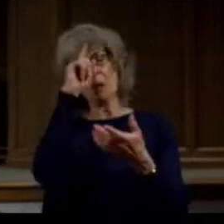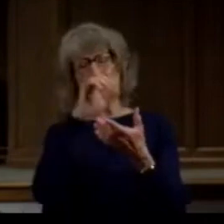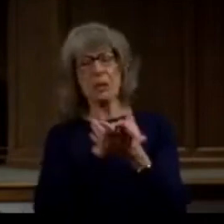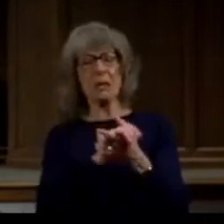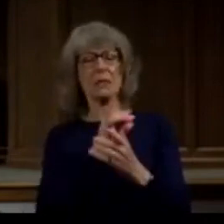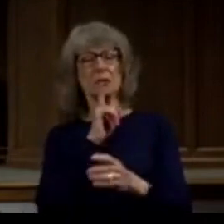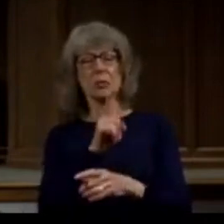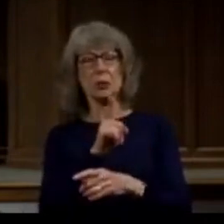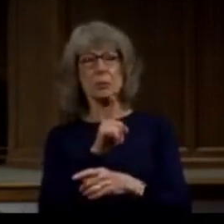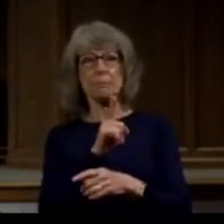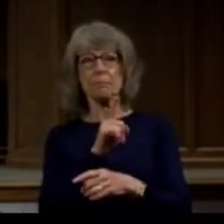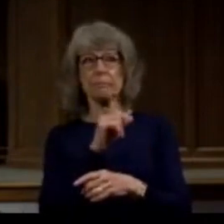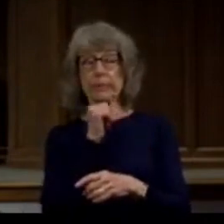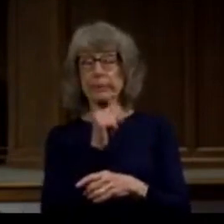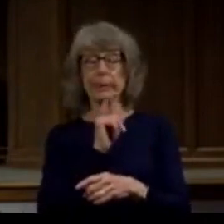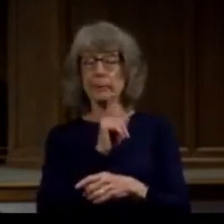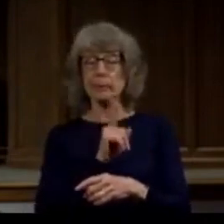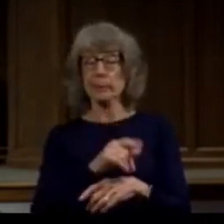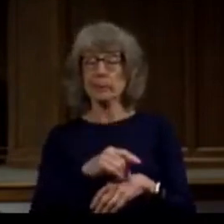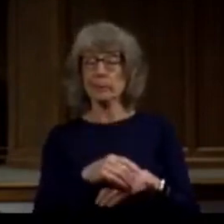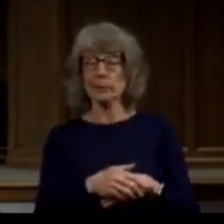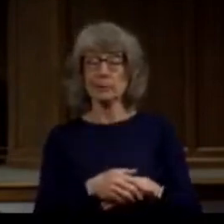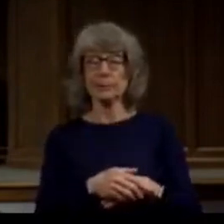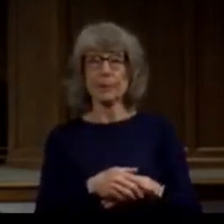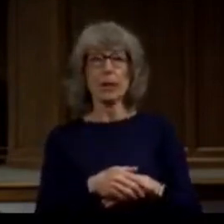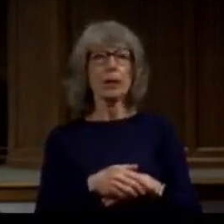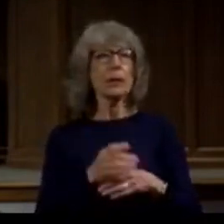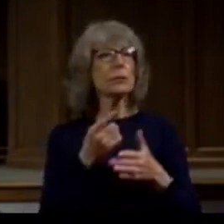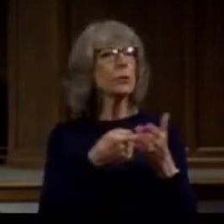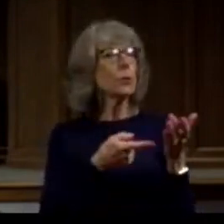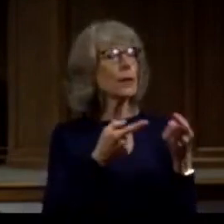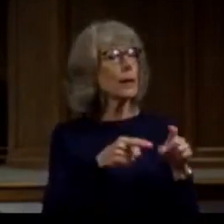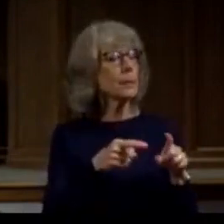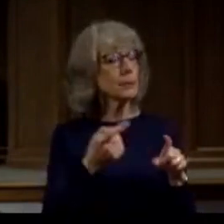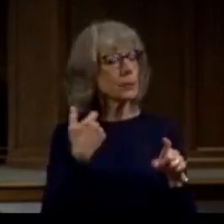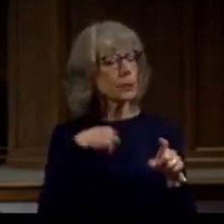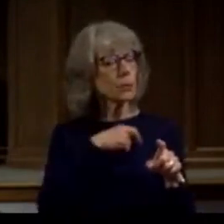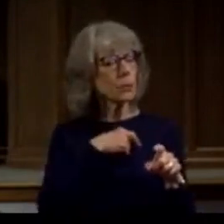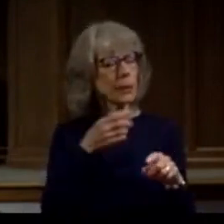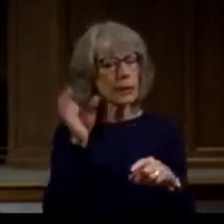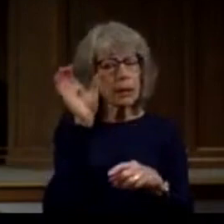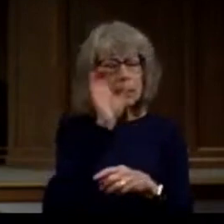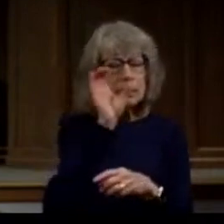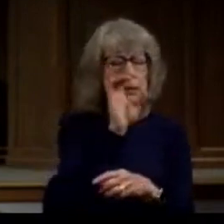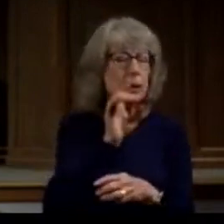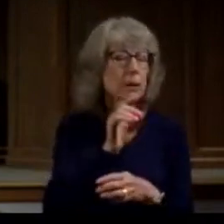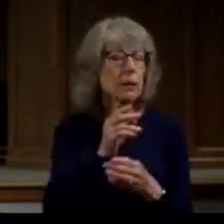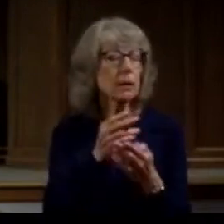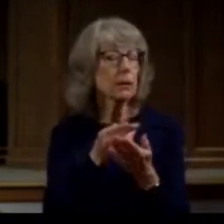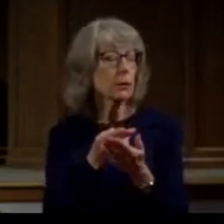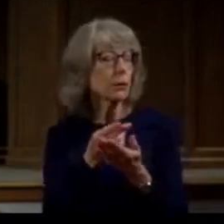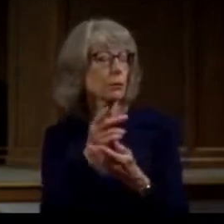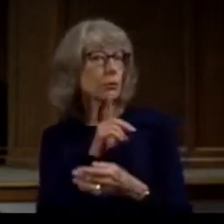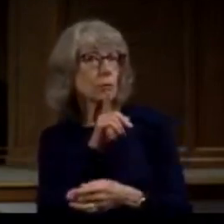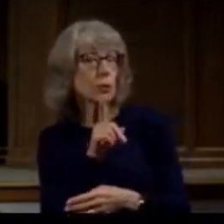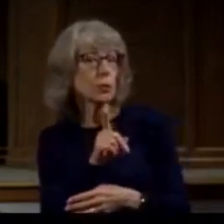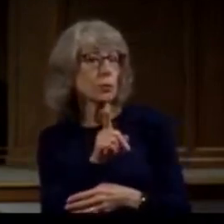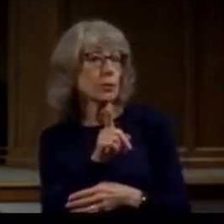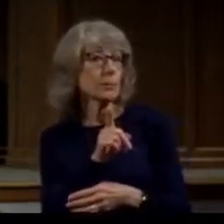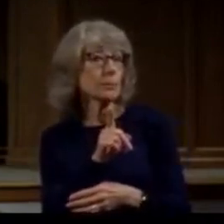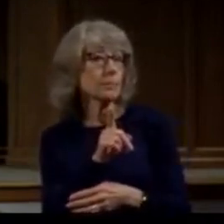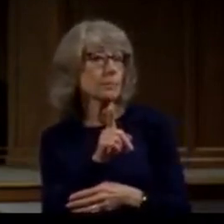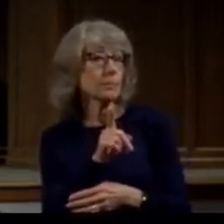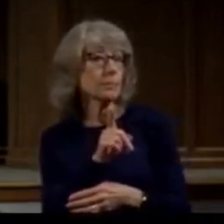And so what do we do when we are seeking the truth? And what Jesus did for Paul is what Jesus does for us. He